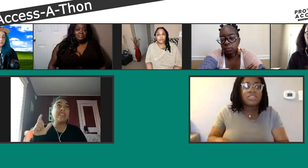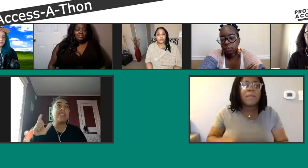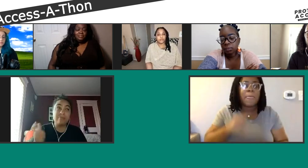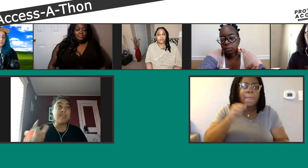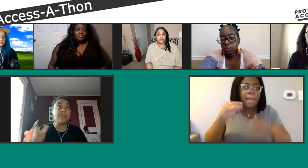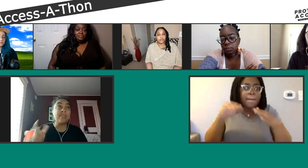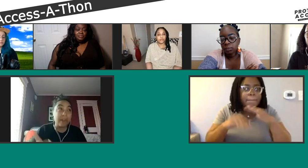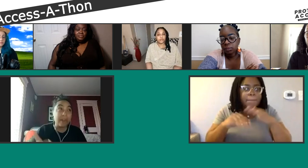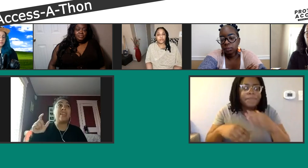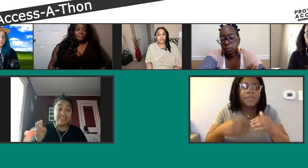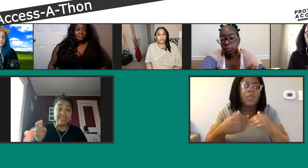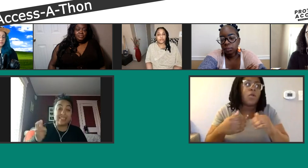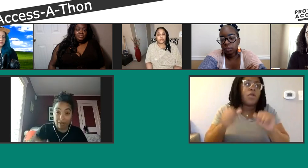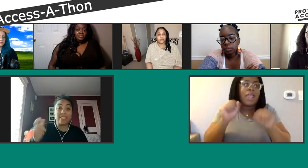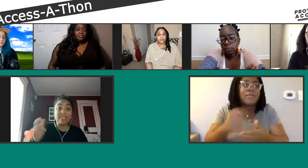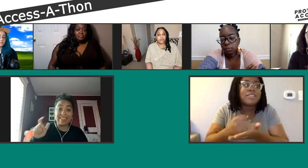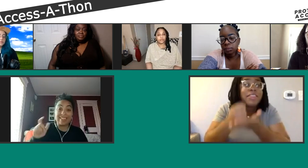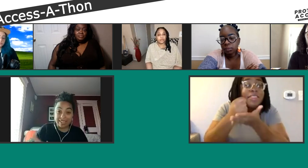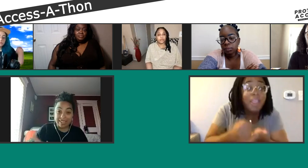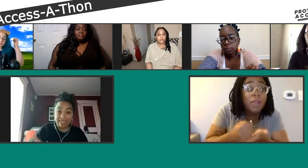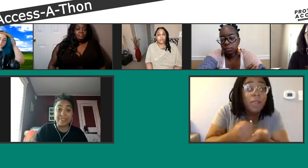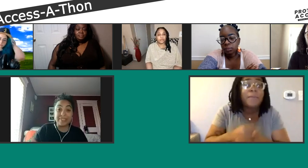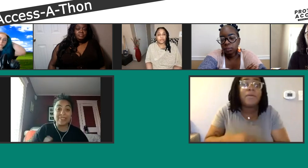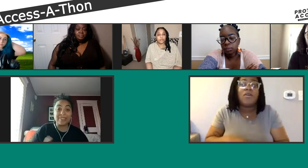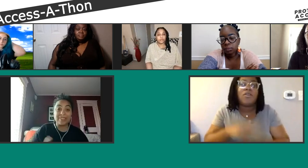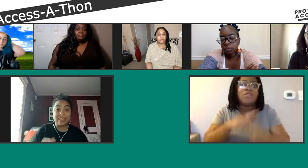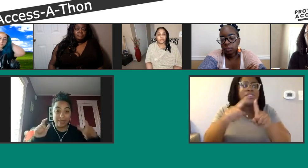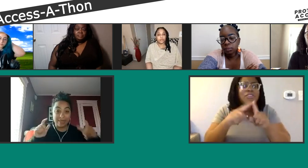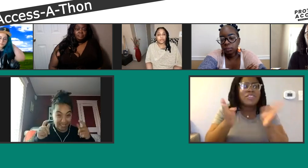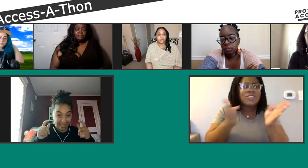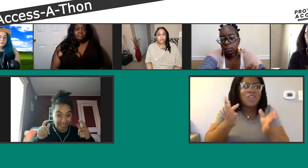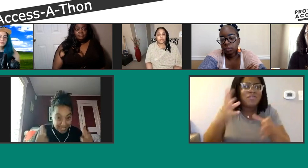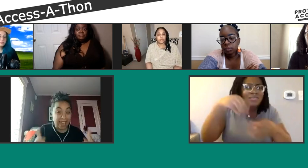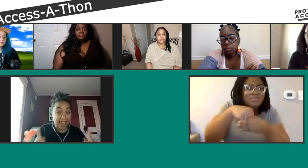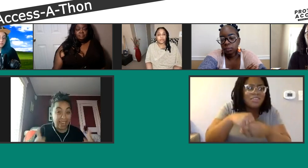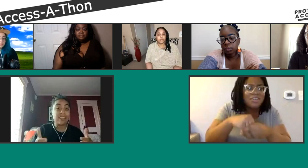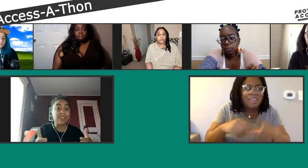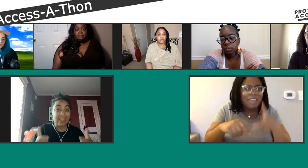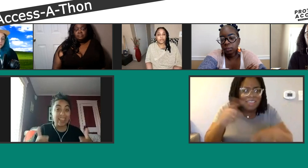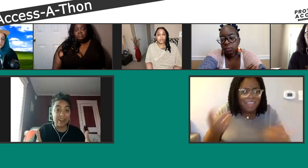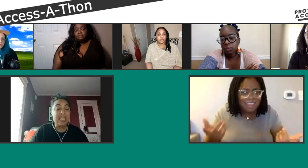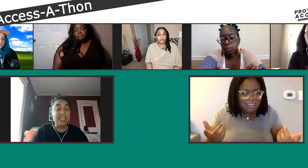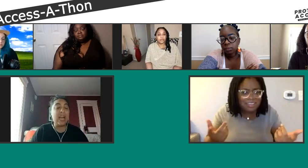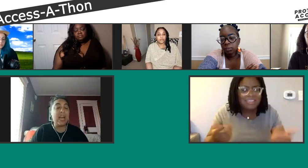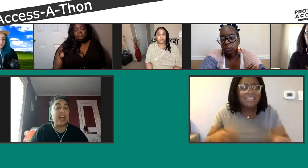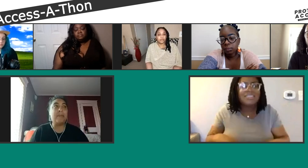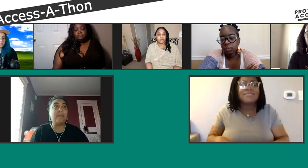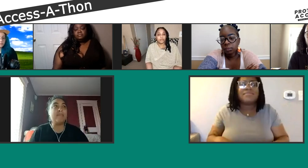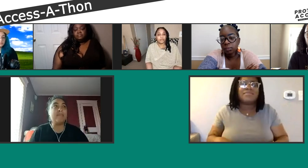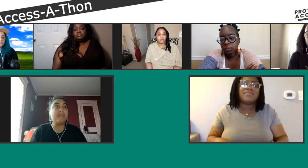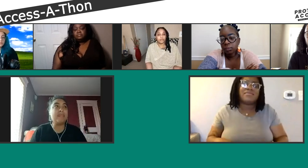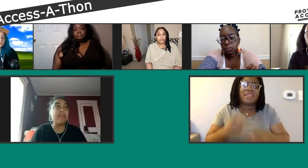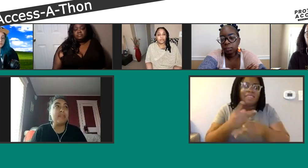therapy and psychology and psychological services, but like psychiatric care, um,